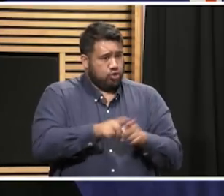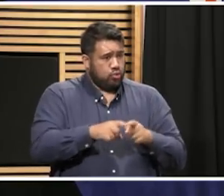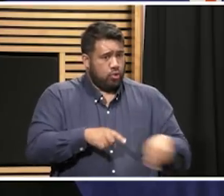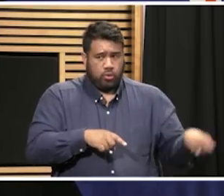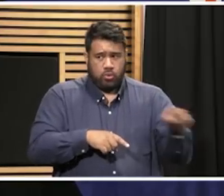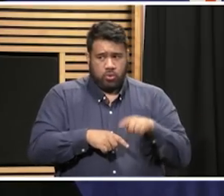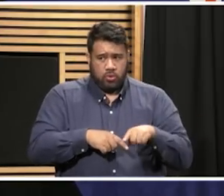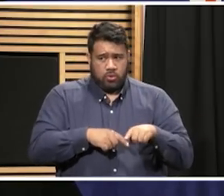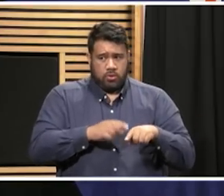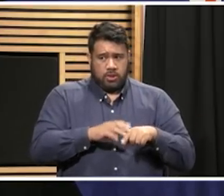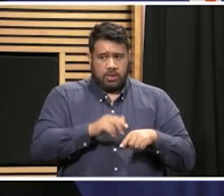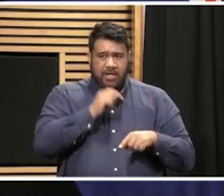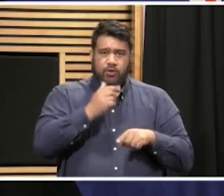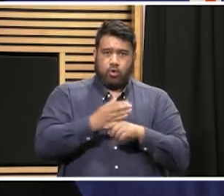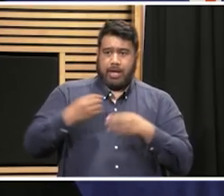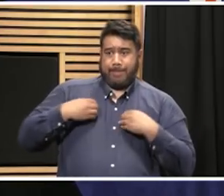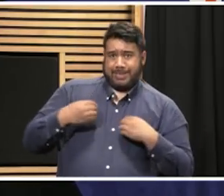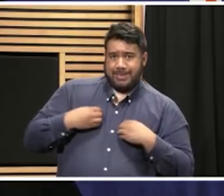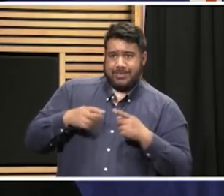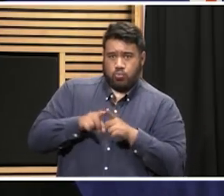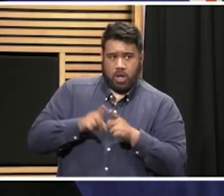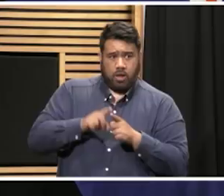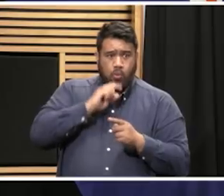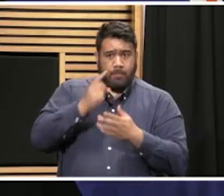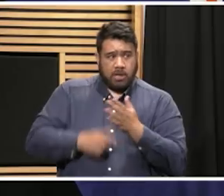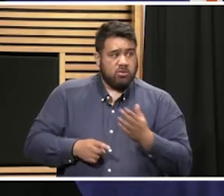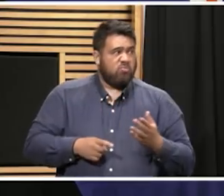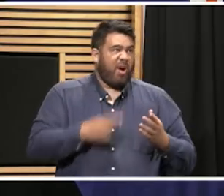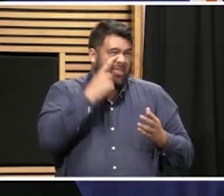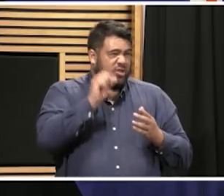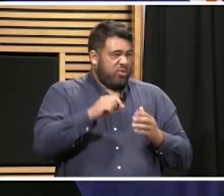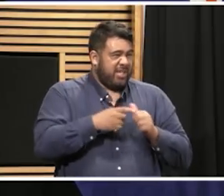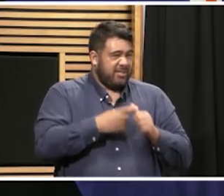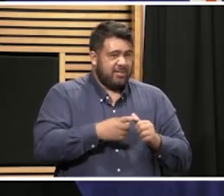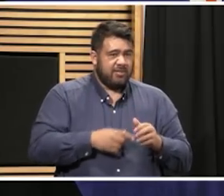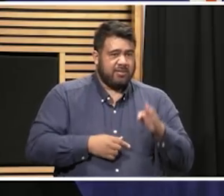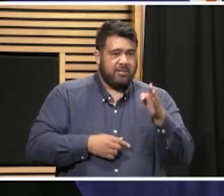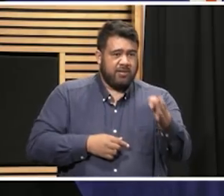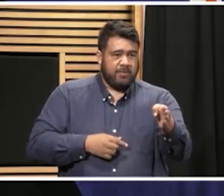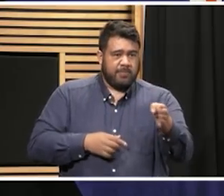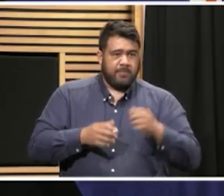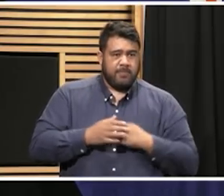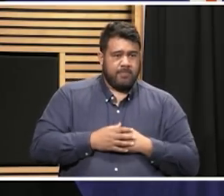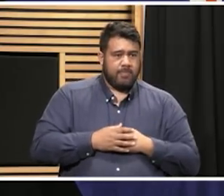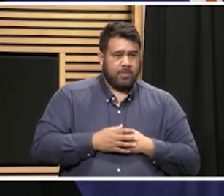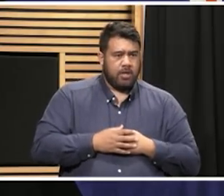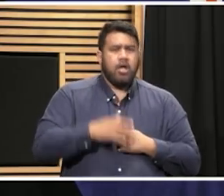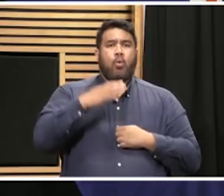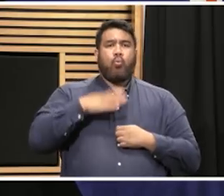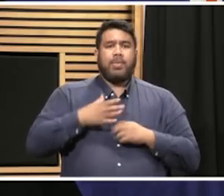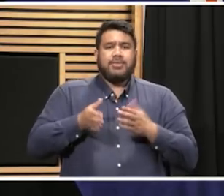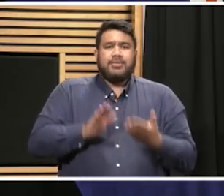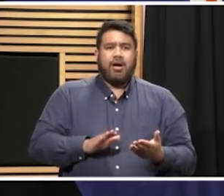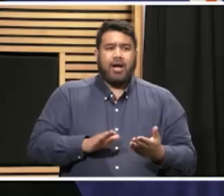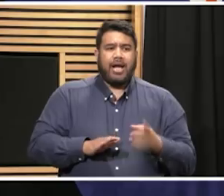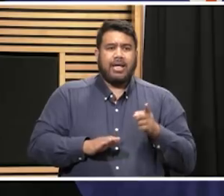I believe so. Absolutely. Yeah. Yes. Short answer is yes. There are reports that the woman on the West Coast was